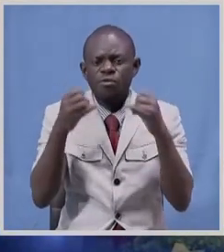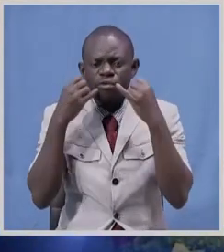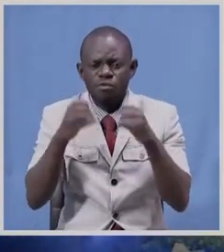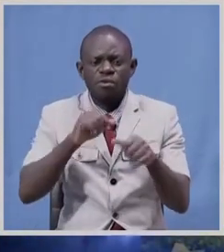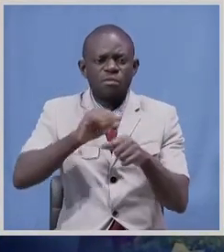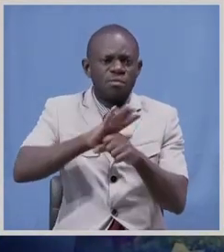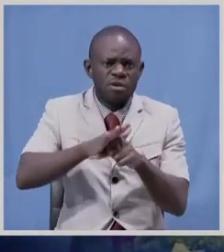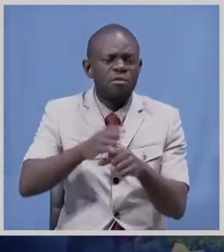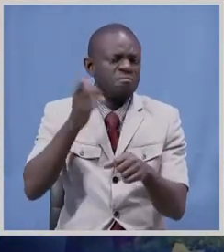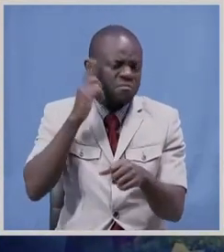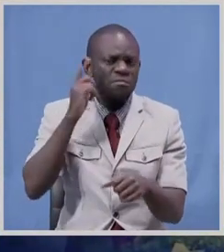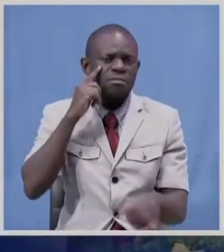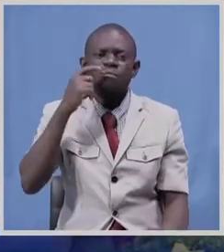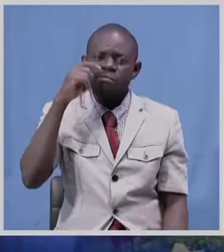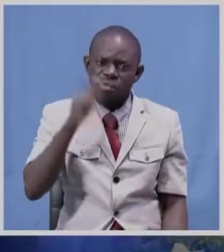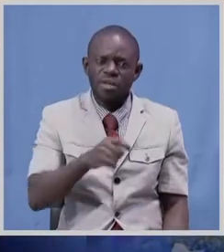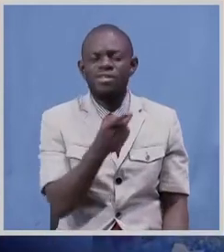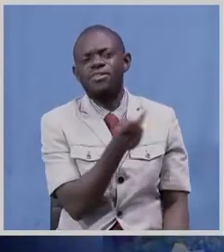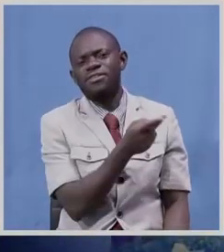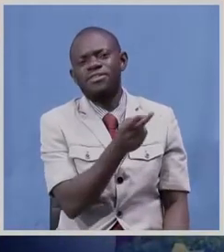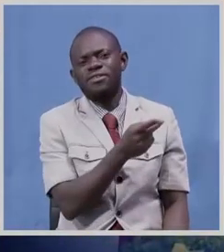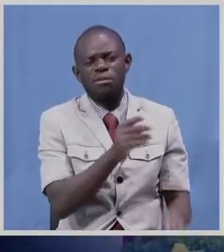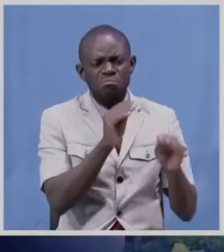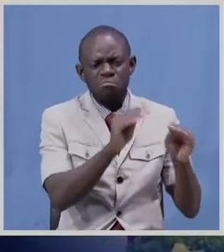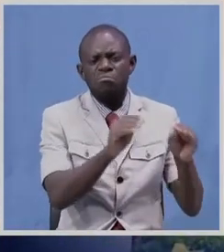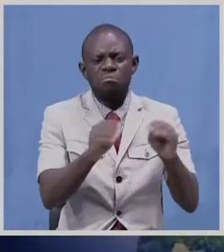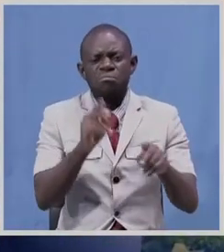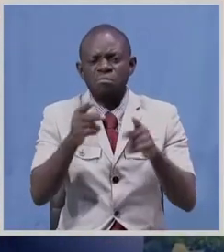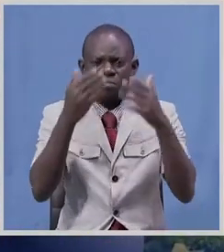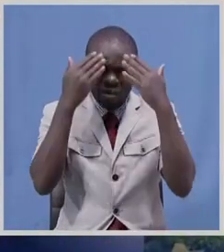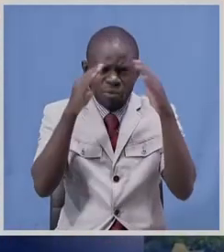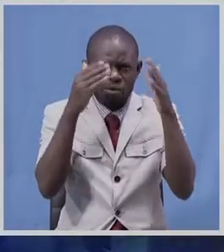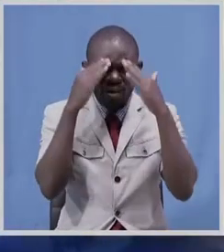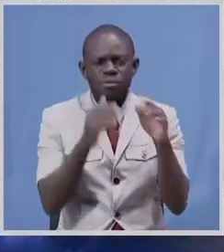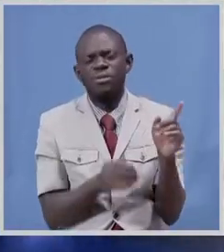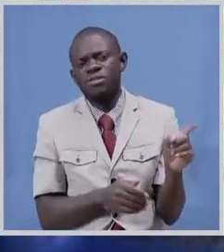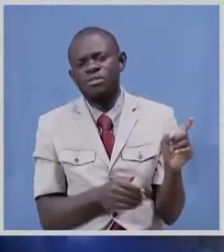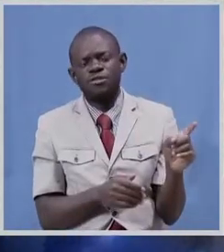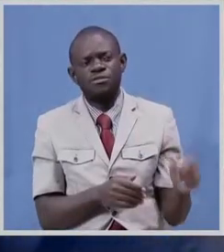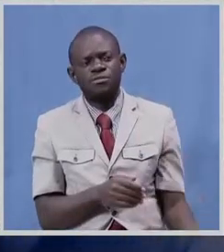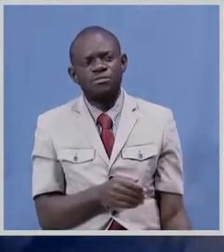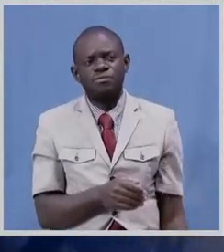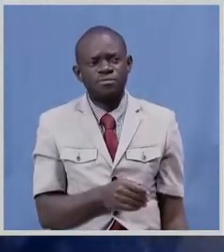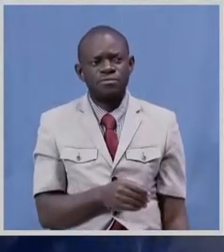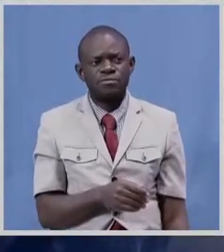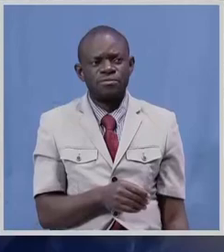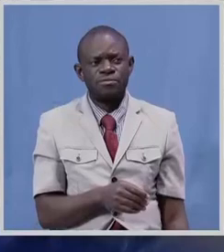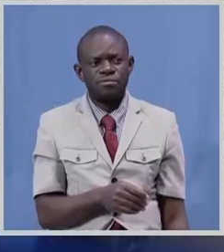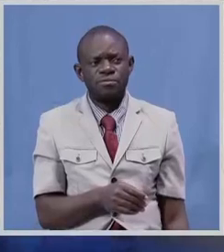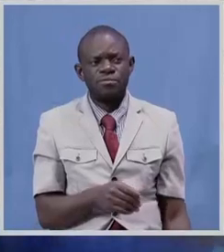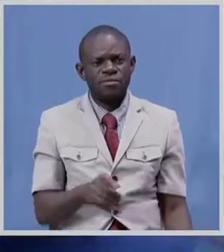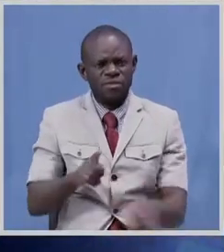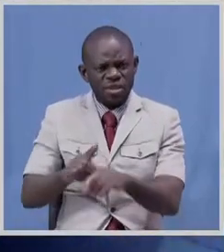the country as a way of educating and sensitizing the citizens the minister has further challenged corporate